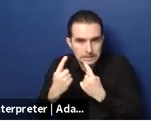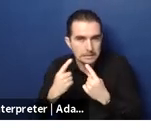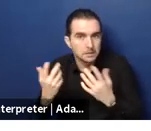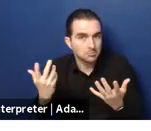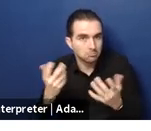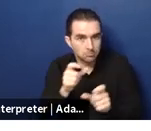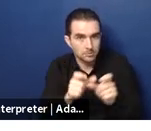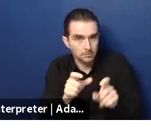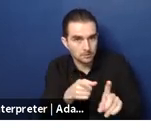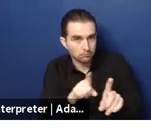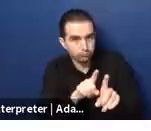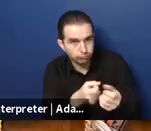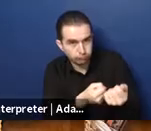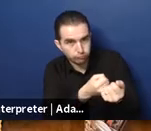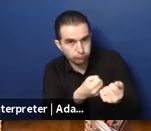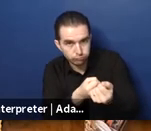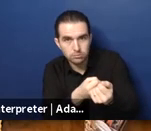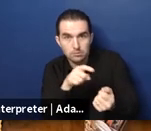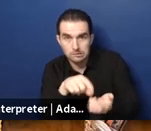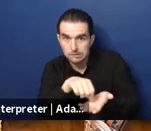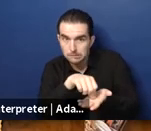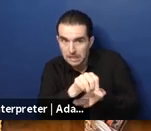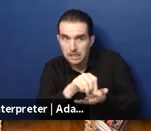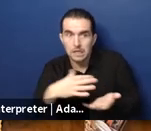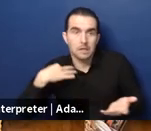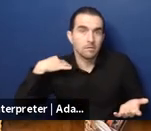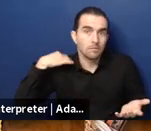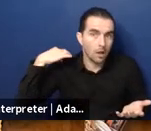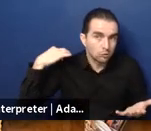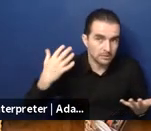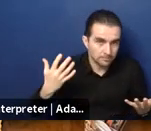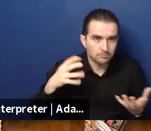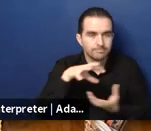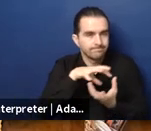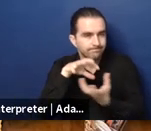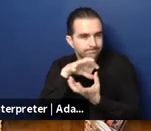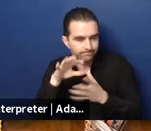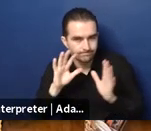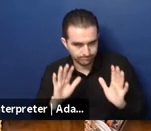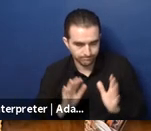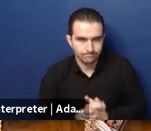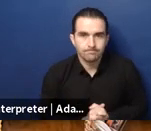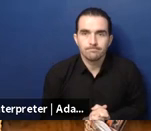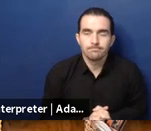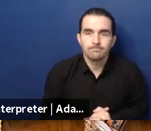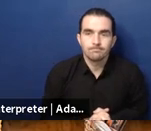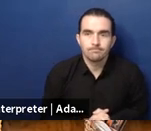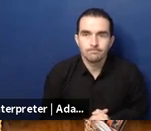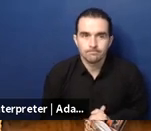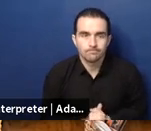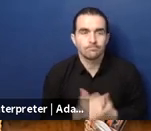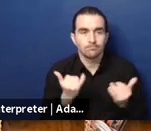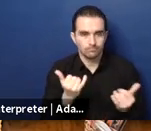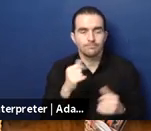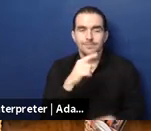sort of to move on from thailand uh this is sort of a really interesting model that was